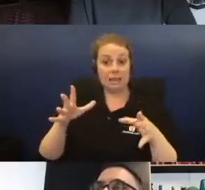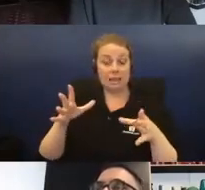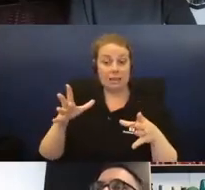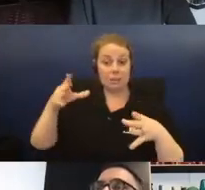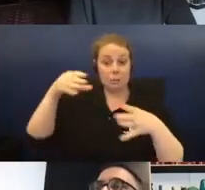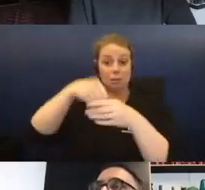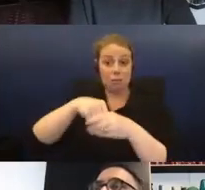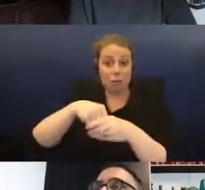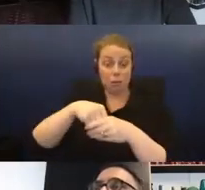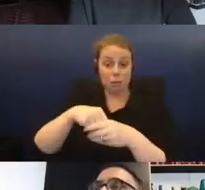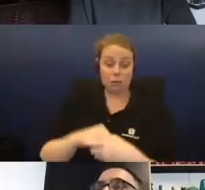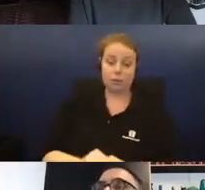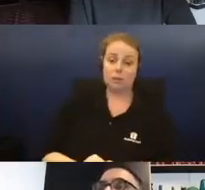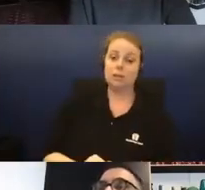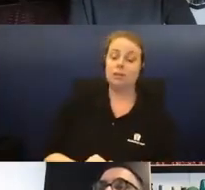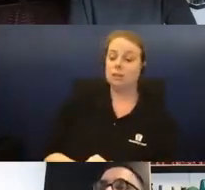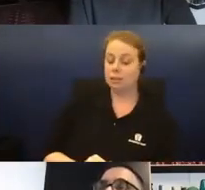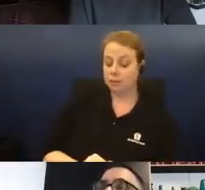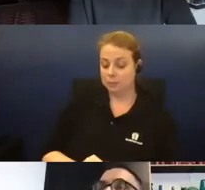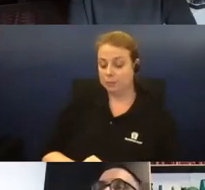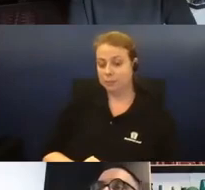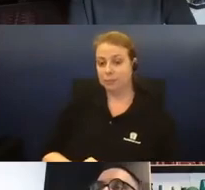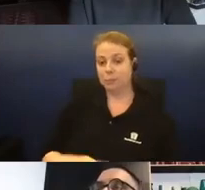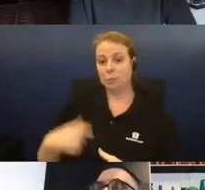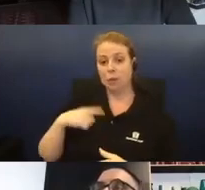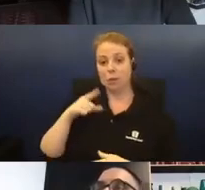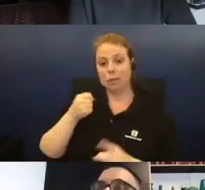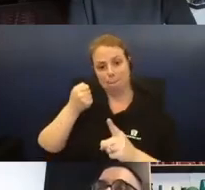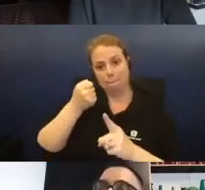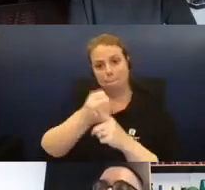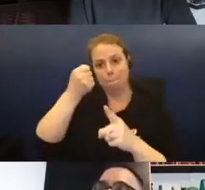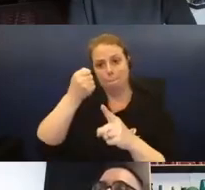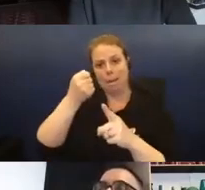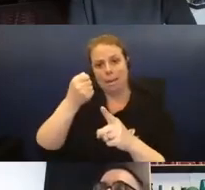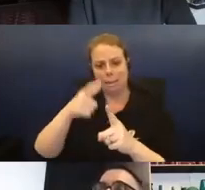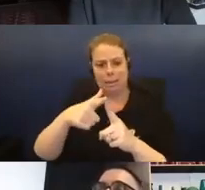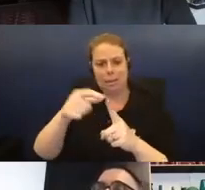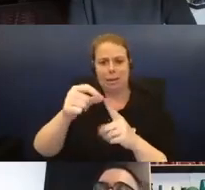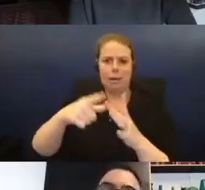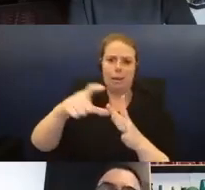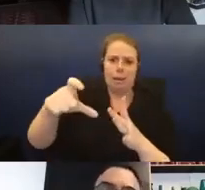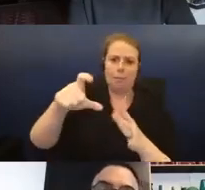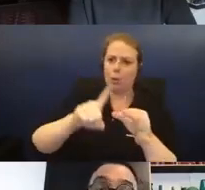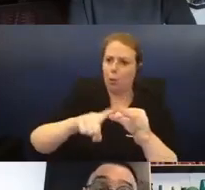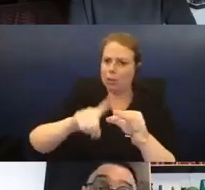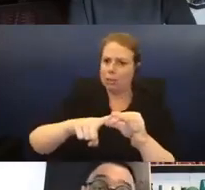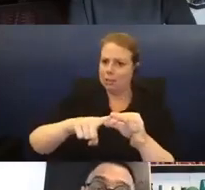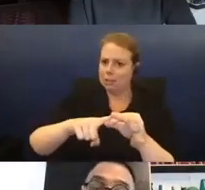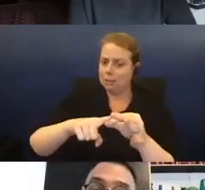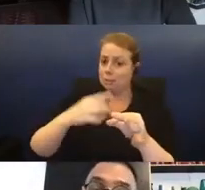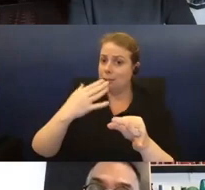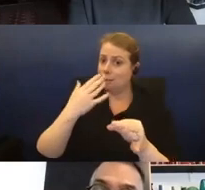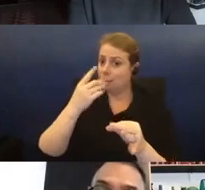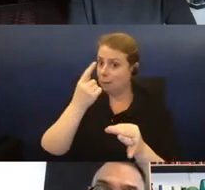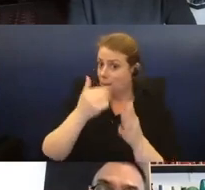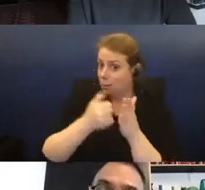work, as it also seems to reinforce this epic, these epic qualities of the work. Could you expand on